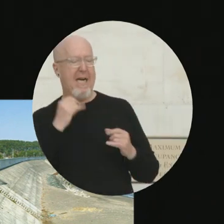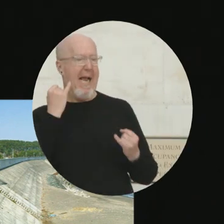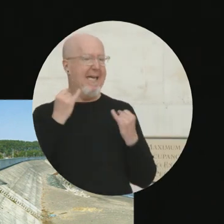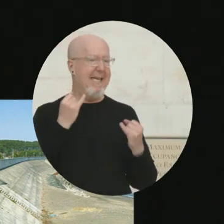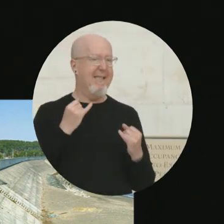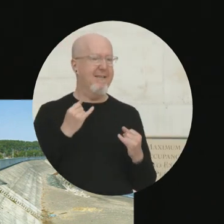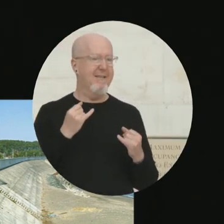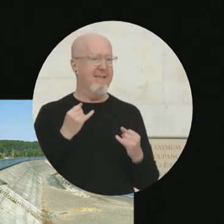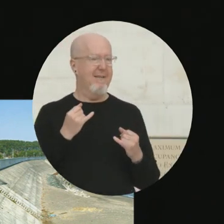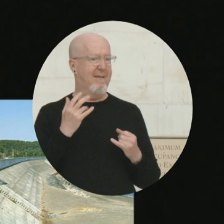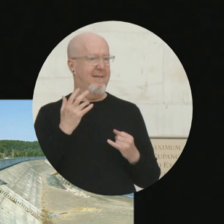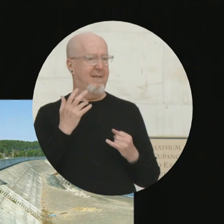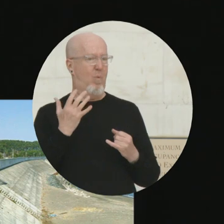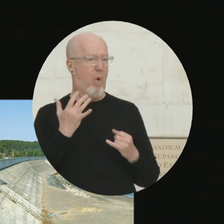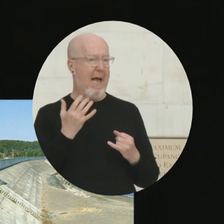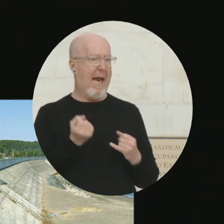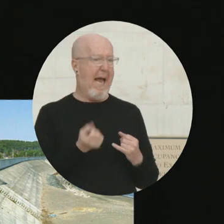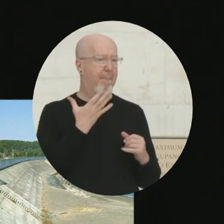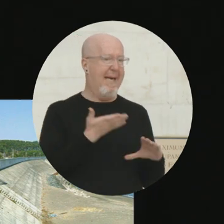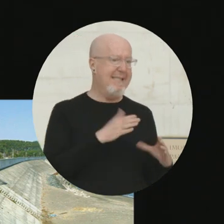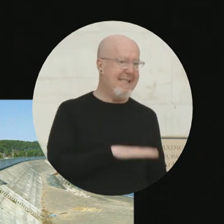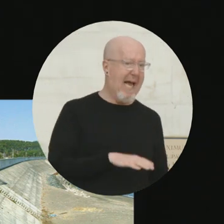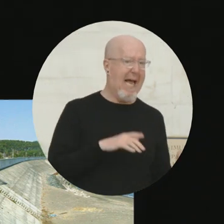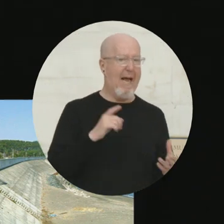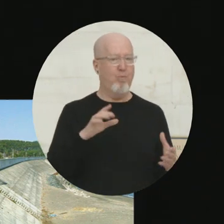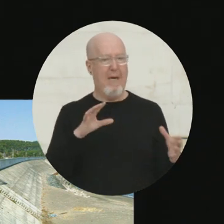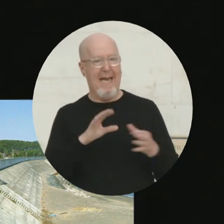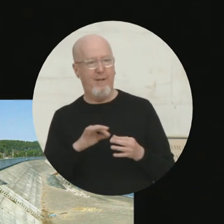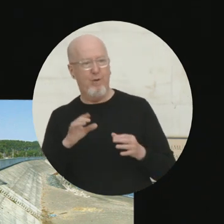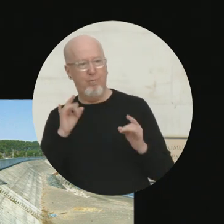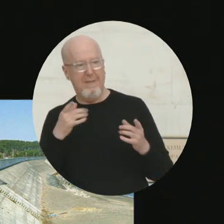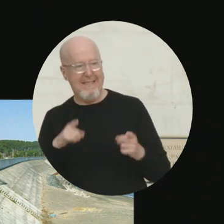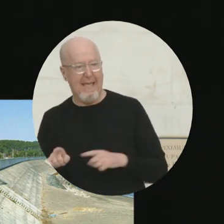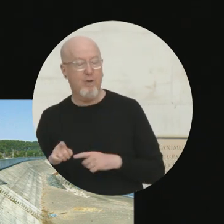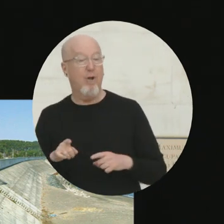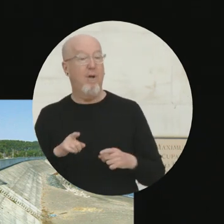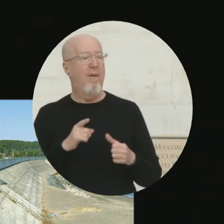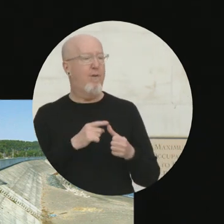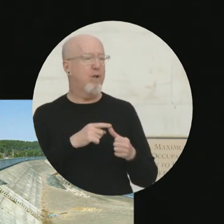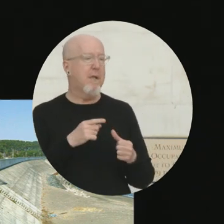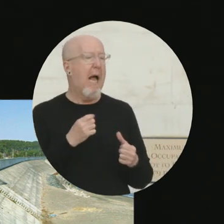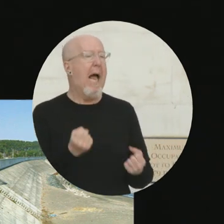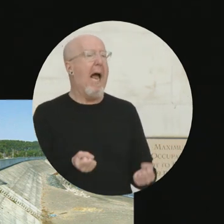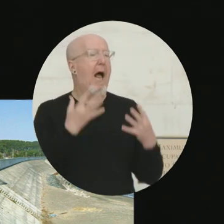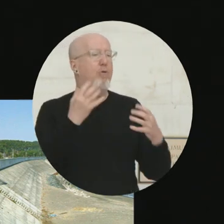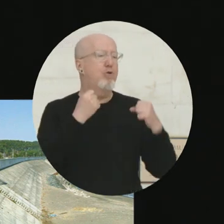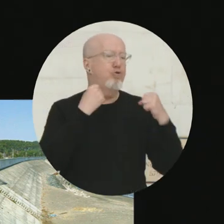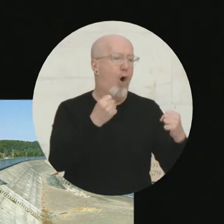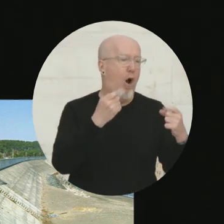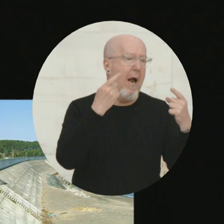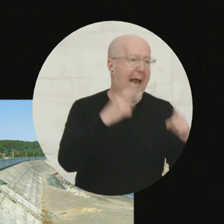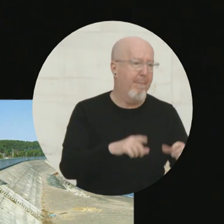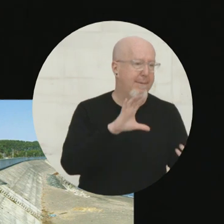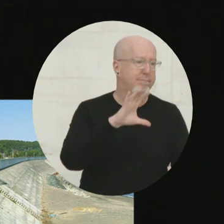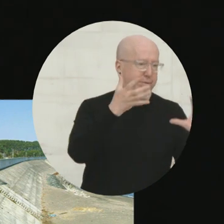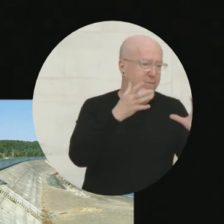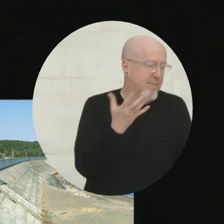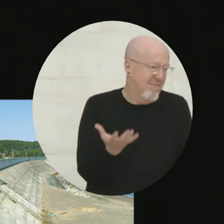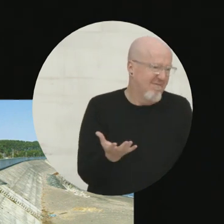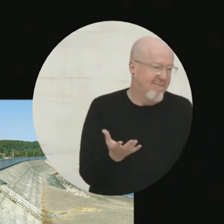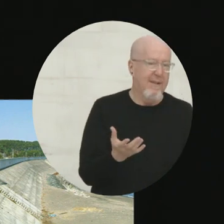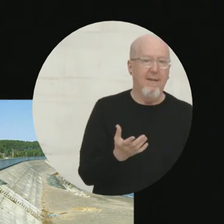what connects mortality and disasters. The most obvious, of course, is the power of the disaster. I think now we've shown that not to be the case.